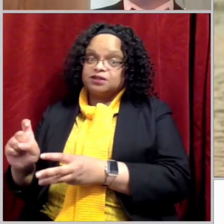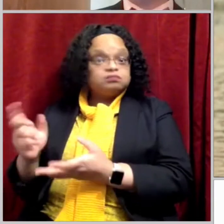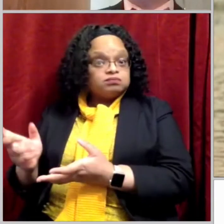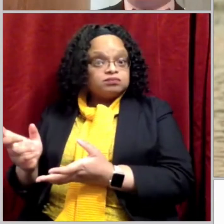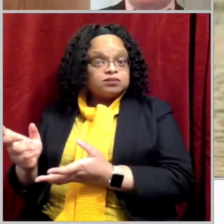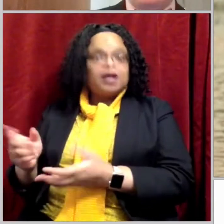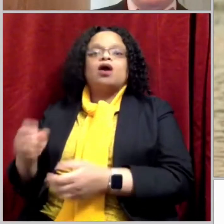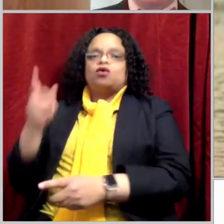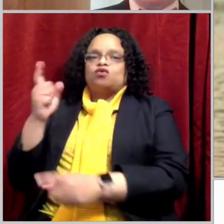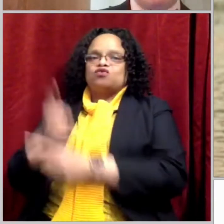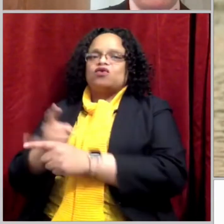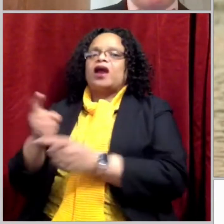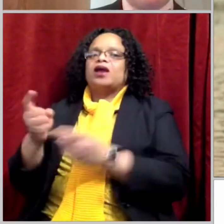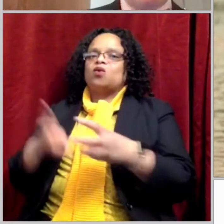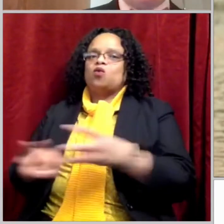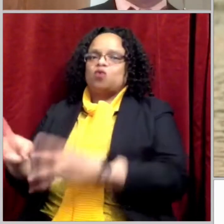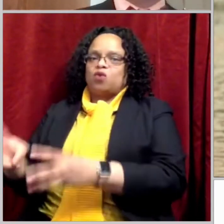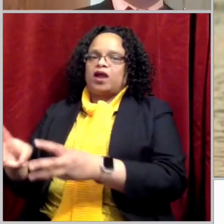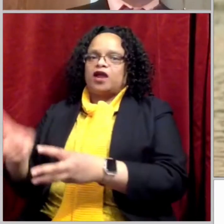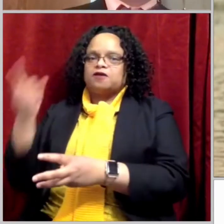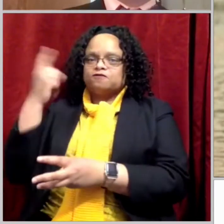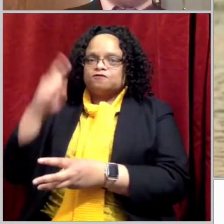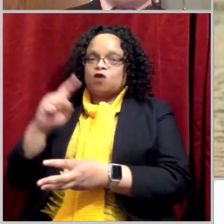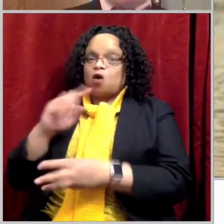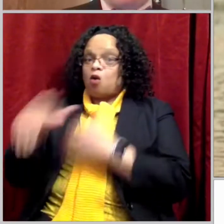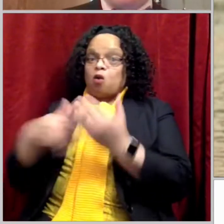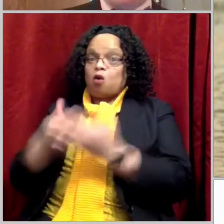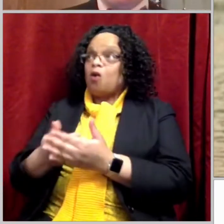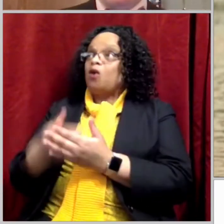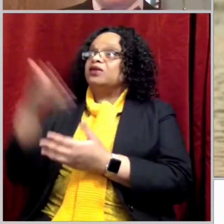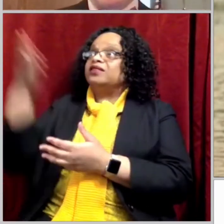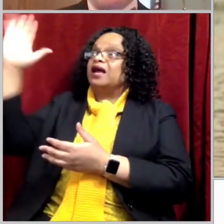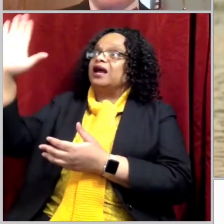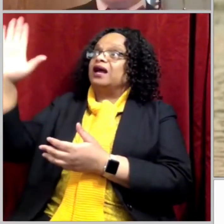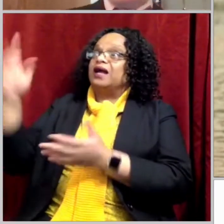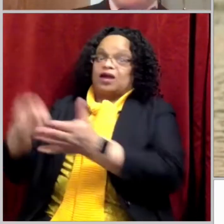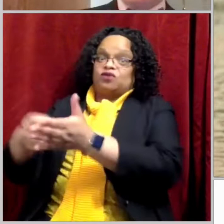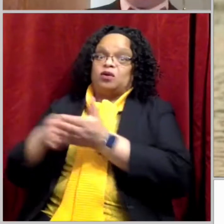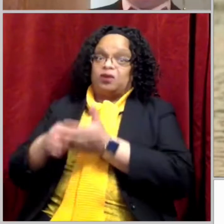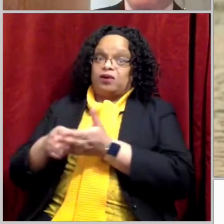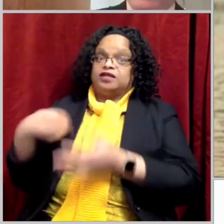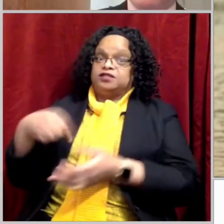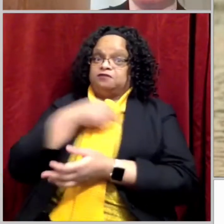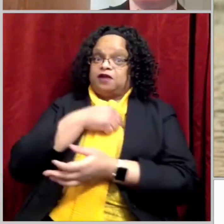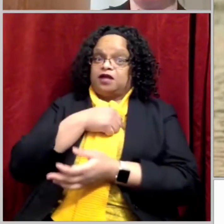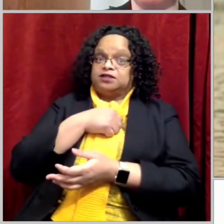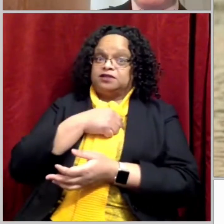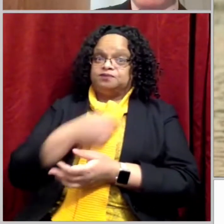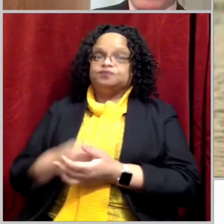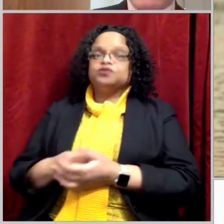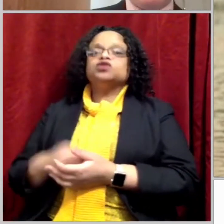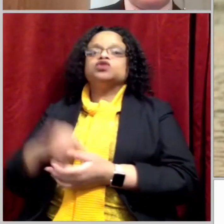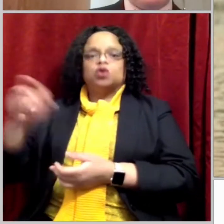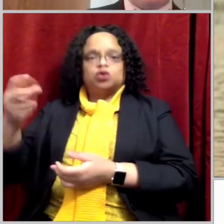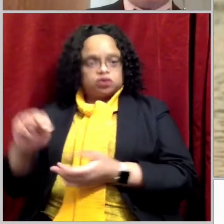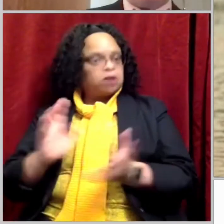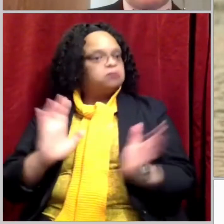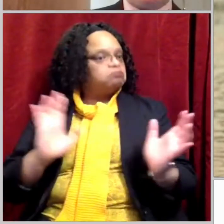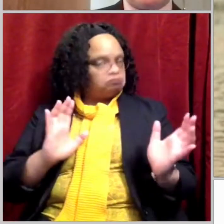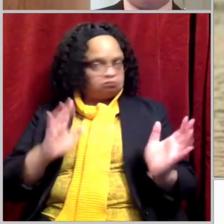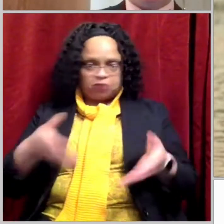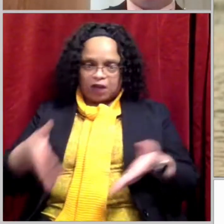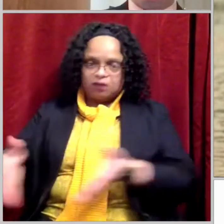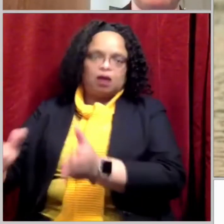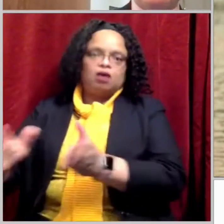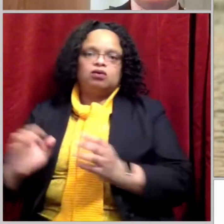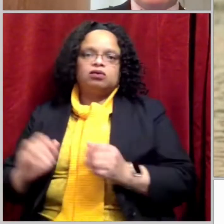proper way to do everything that God requires of us. Then John gave in to him. After Jesus was